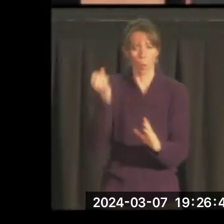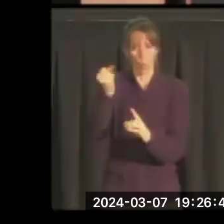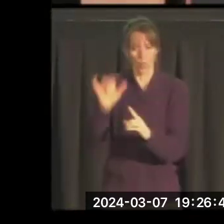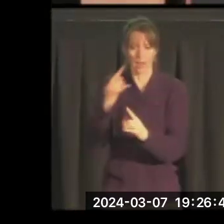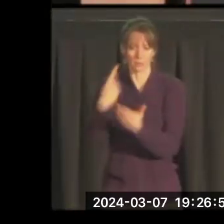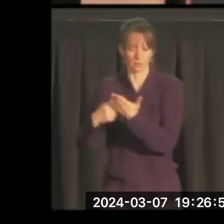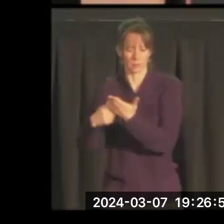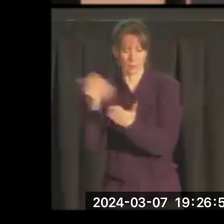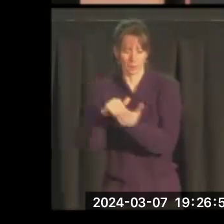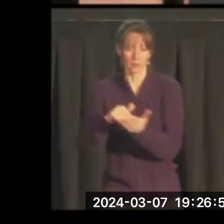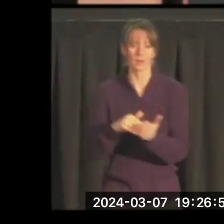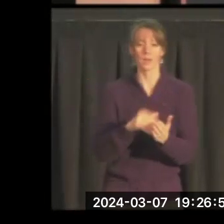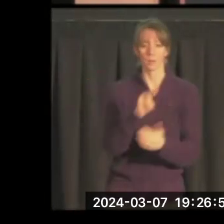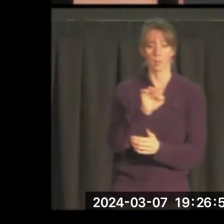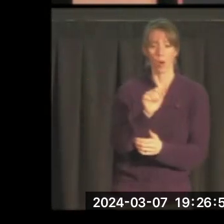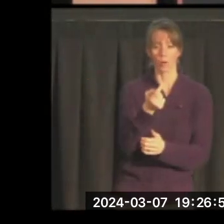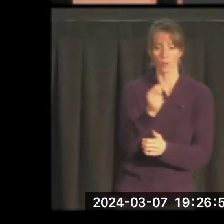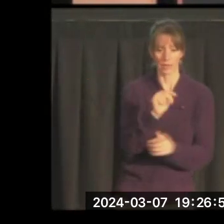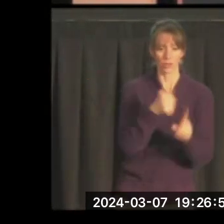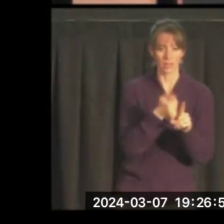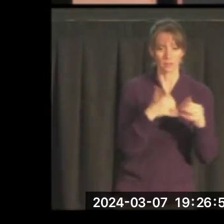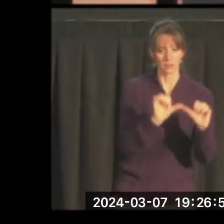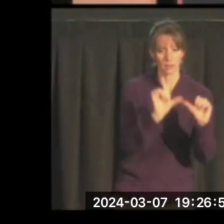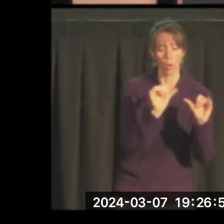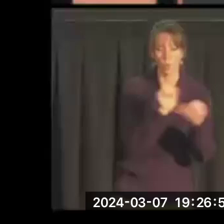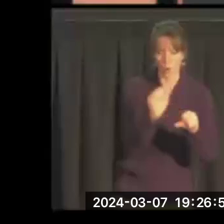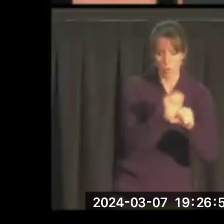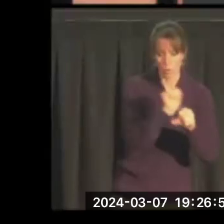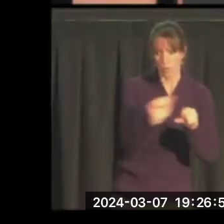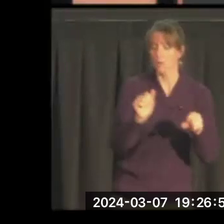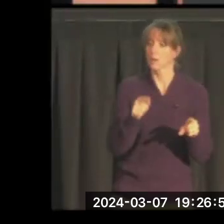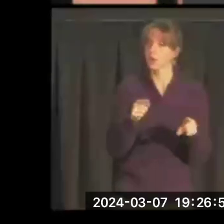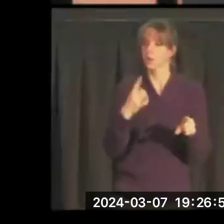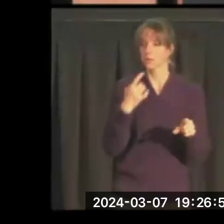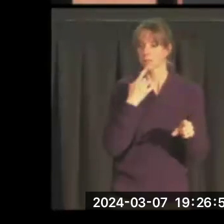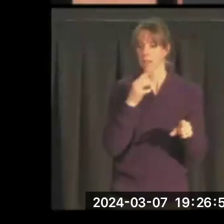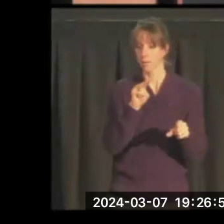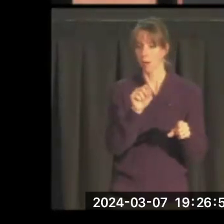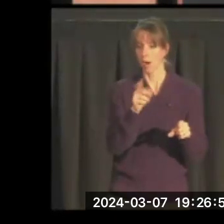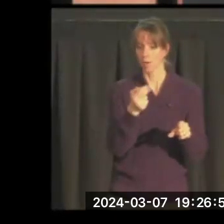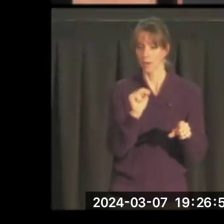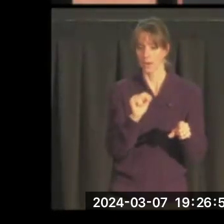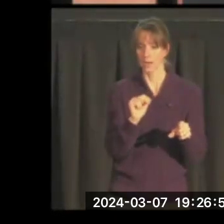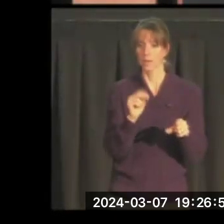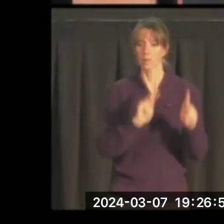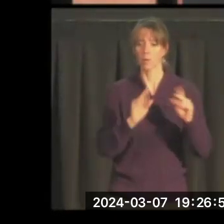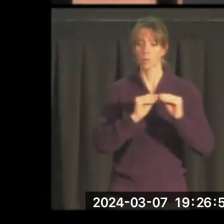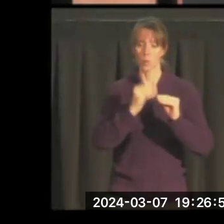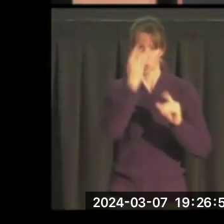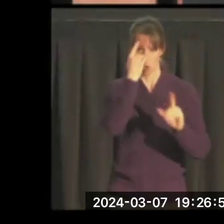But in the meantime, Maureen is working. And there was a time that you could argue that Maureen was much better known than Mike.